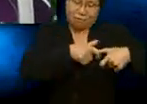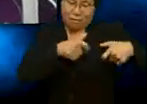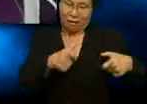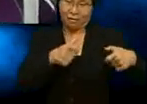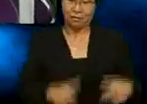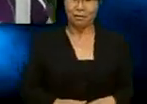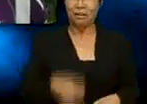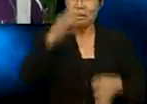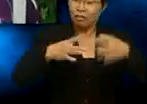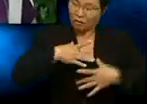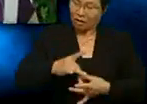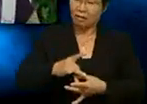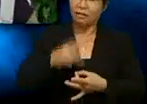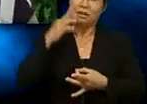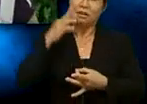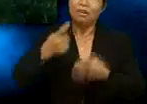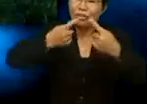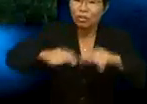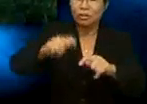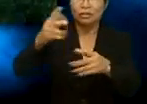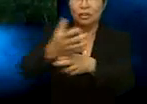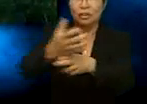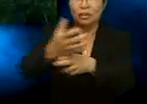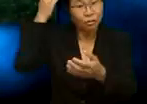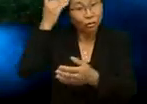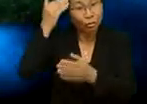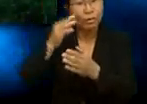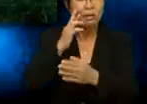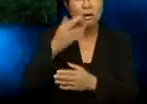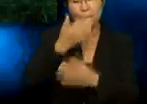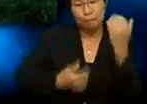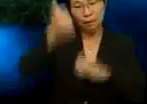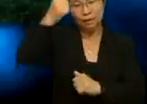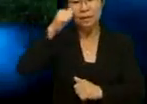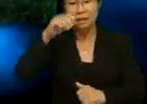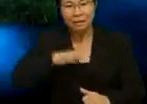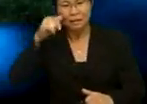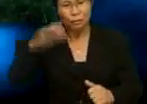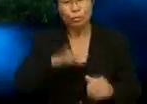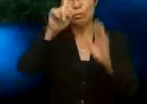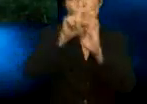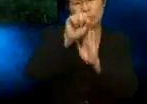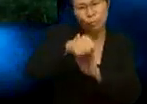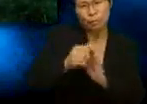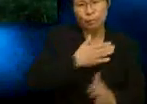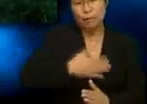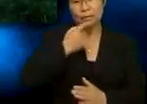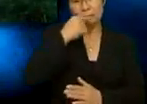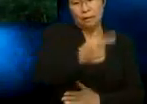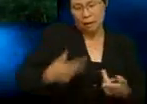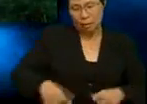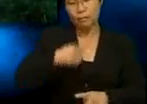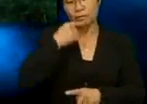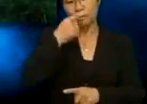like her, you should try to get to know her better. Ladies, ladies. One moment, please. Allow me to tell you why our friend is so reluctant to speak to